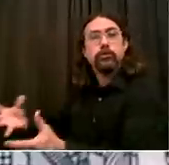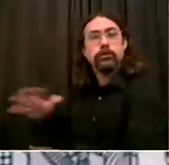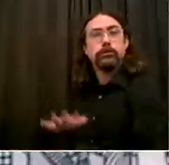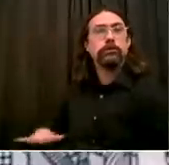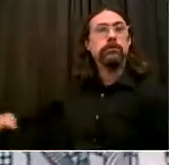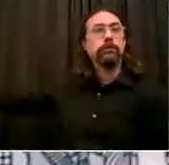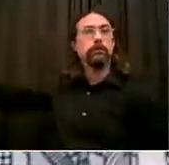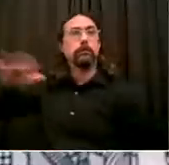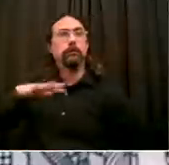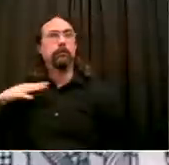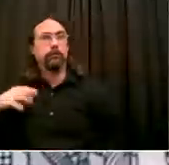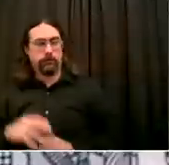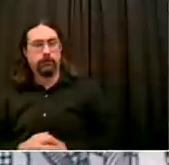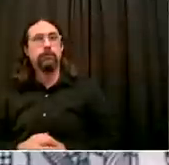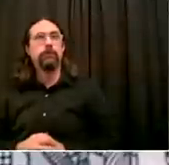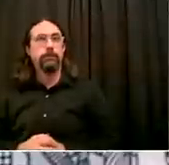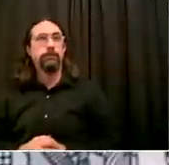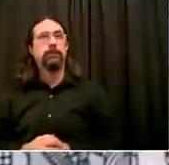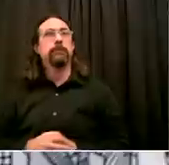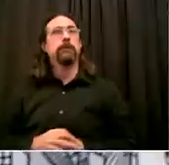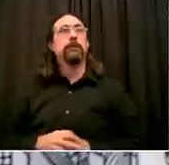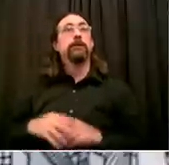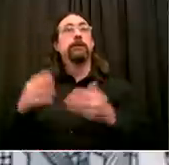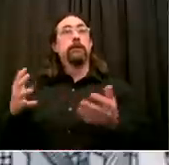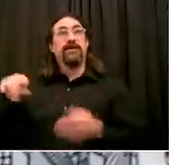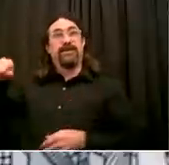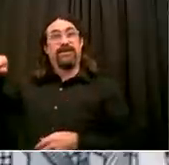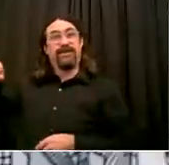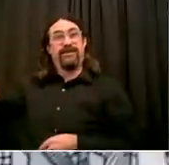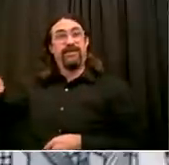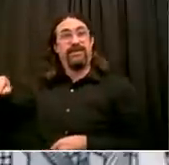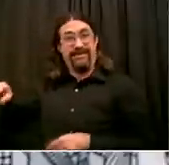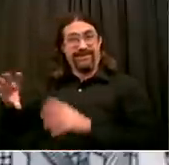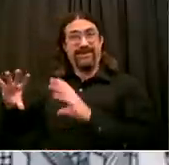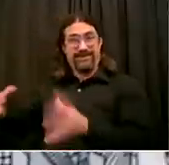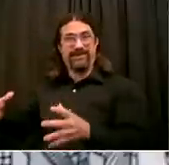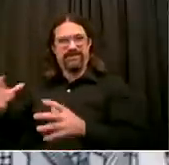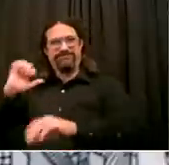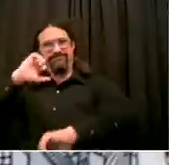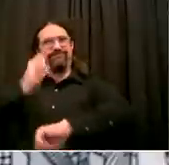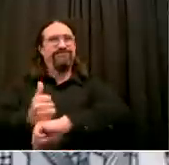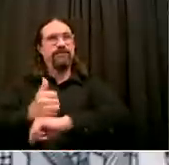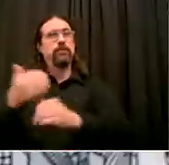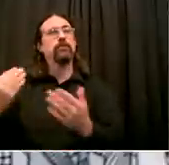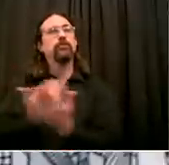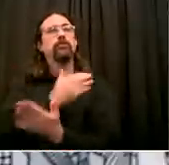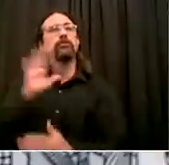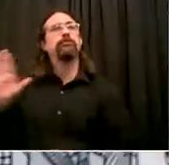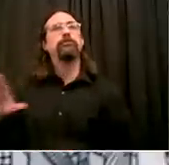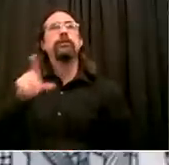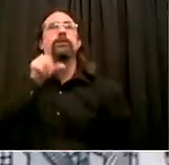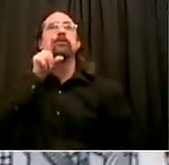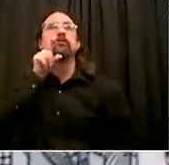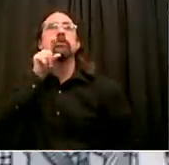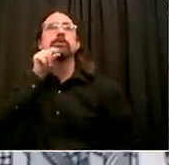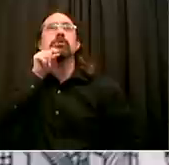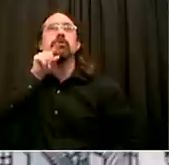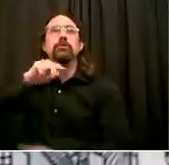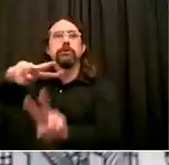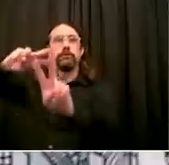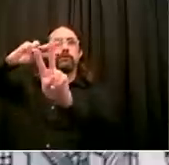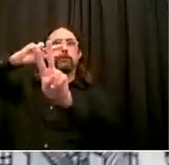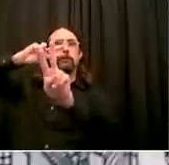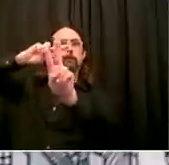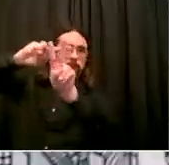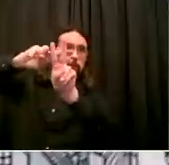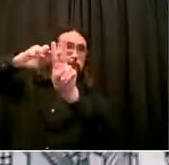leaders and the supporters who will be on the steps of the library today? I want to just talk about what we